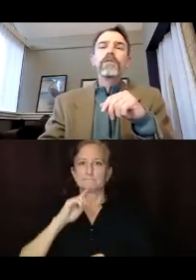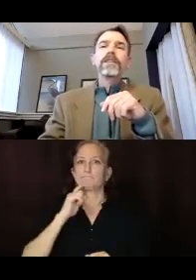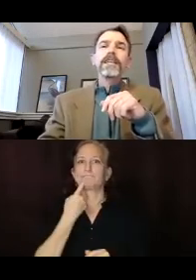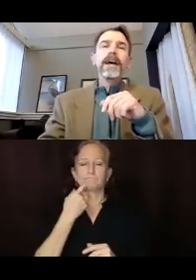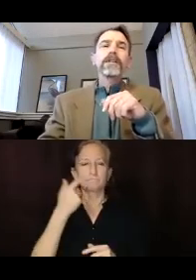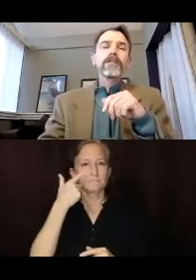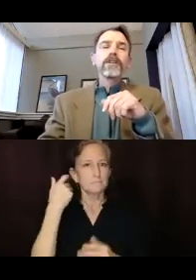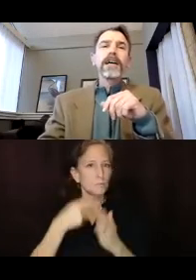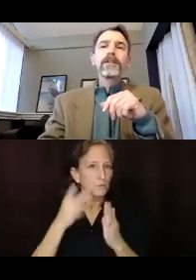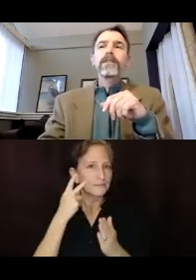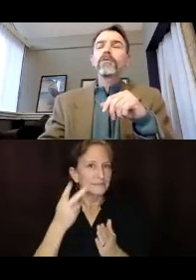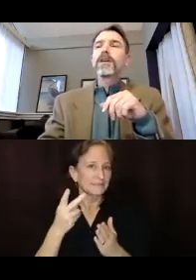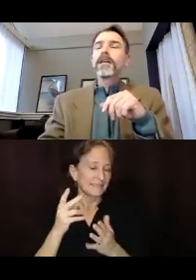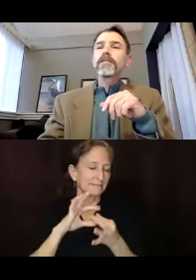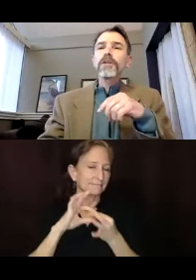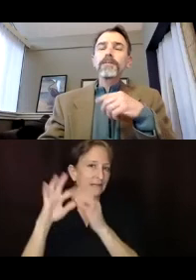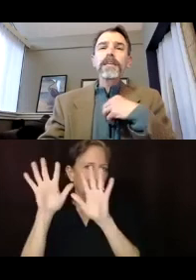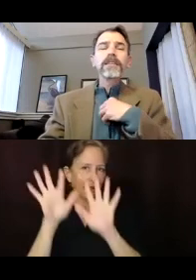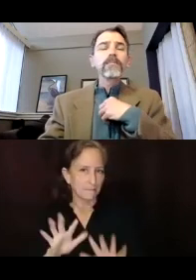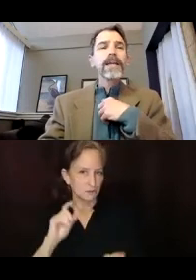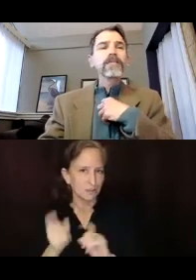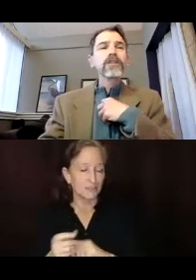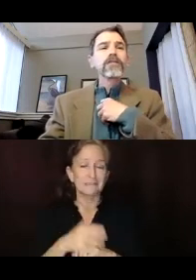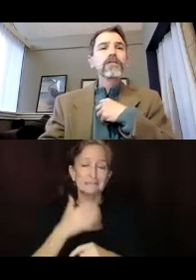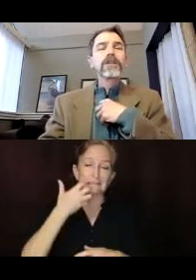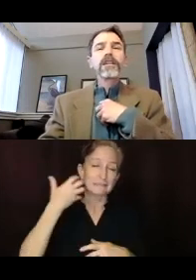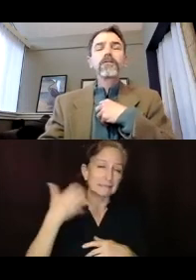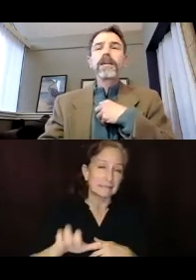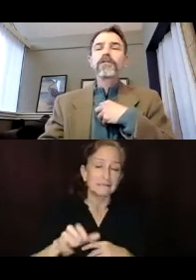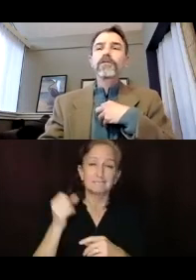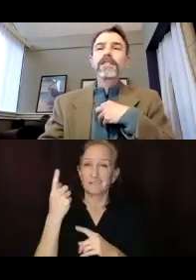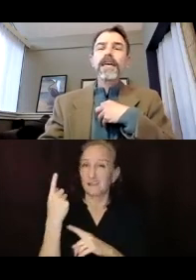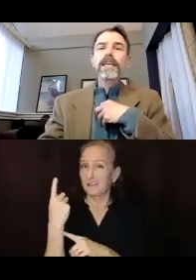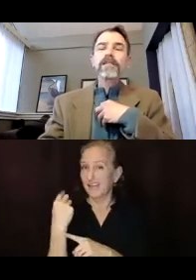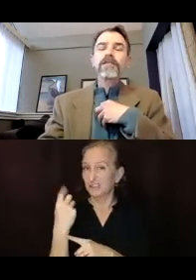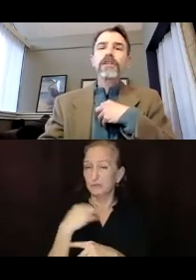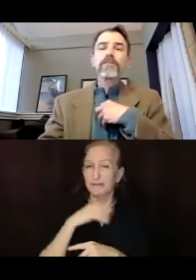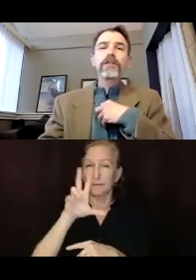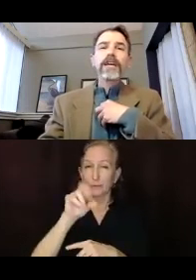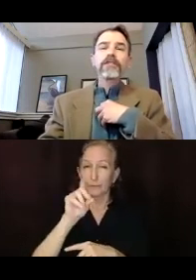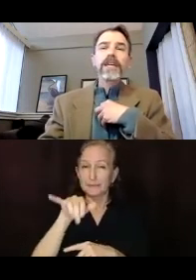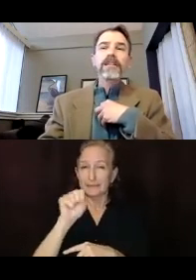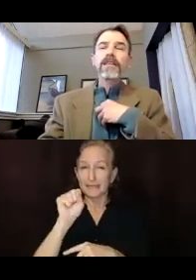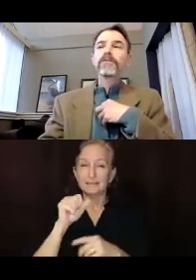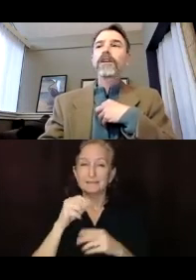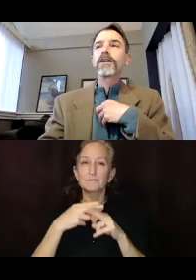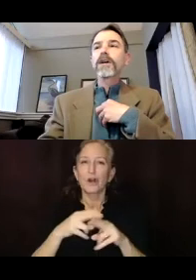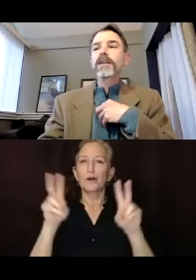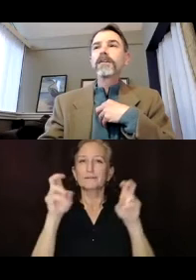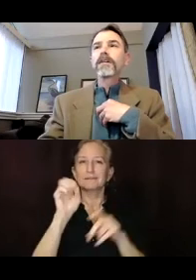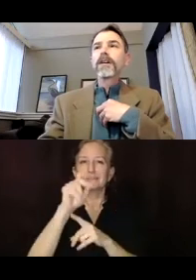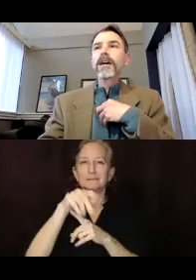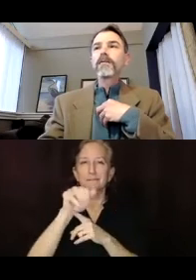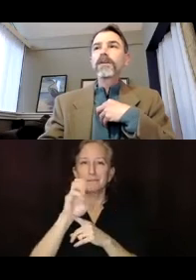because of what we're seeing happening in our climate. So extreme heat this past year, you know, we had 30 days, 30 spare the air days that far and